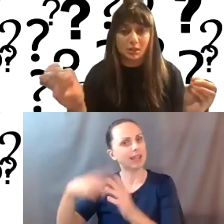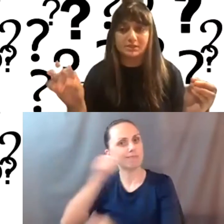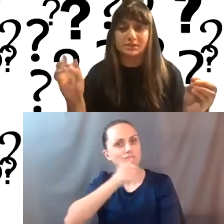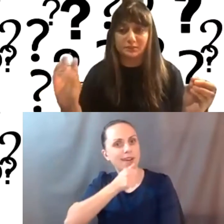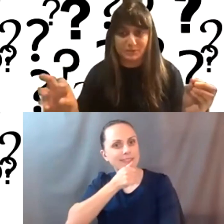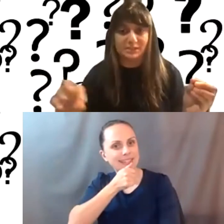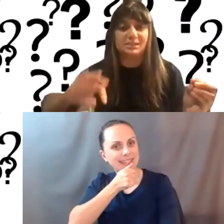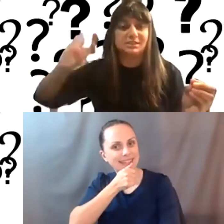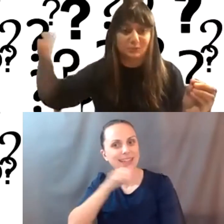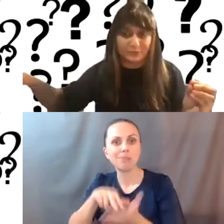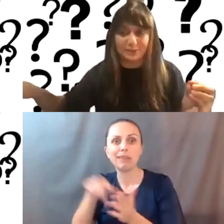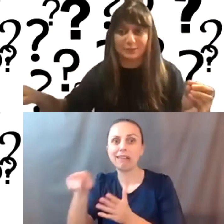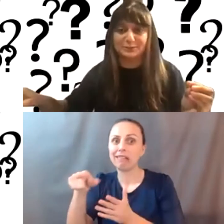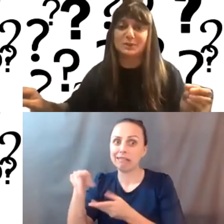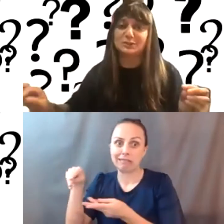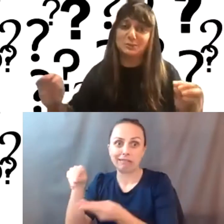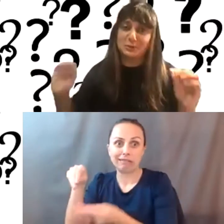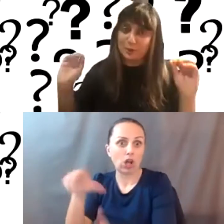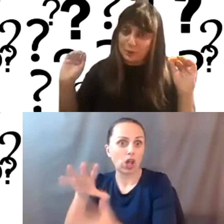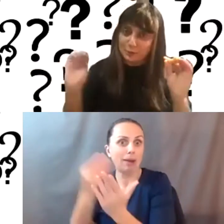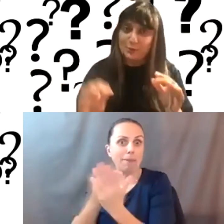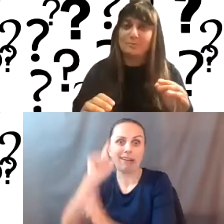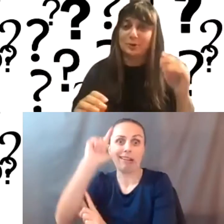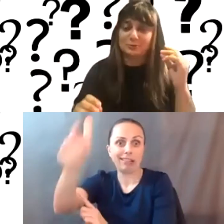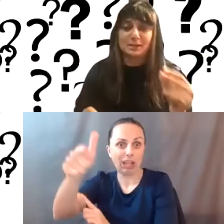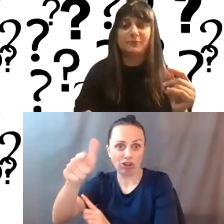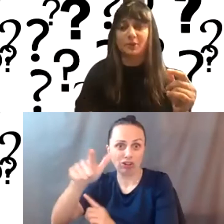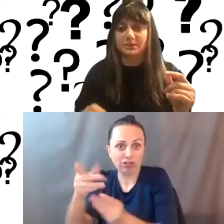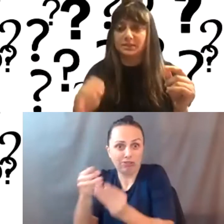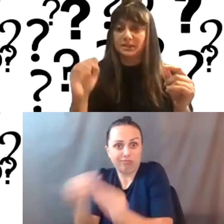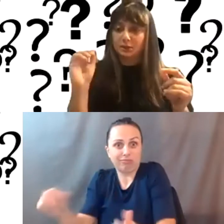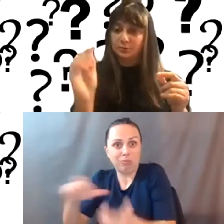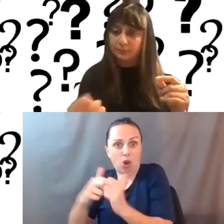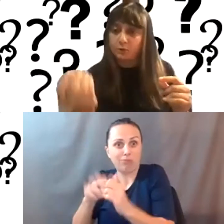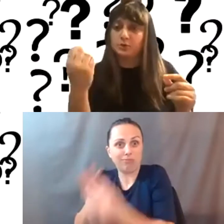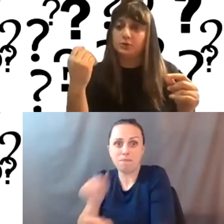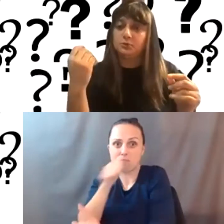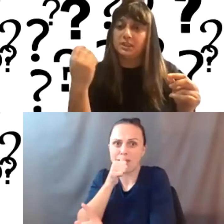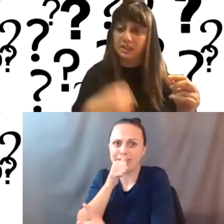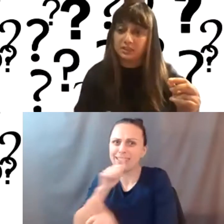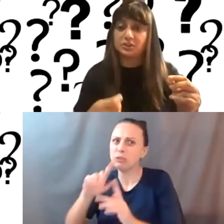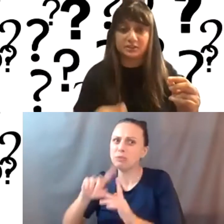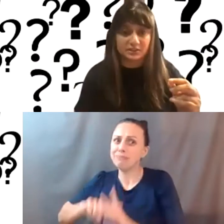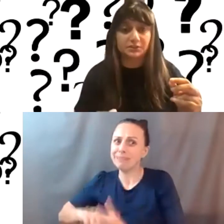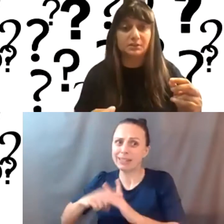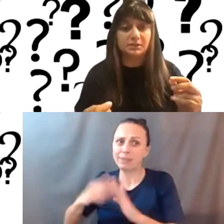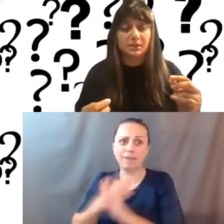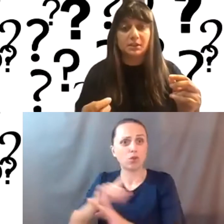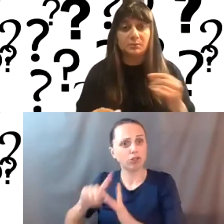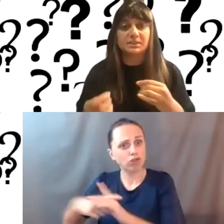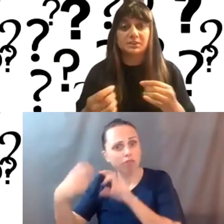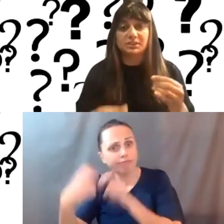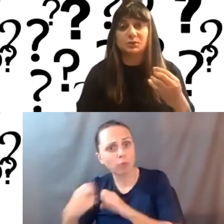them a lot of money to deal with it later. So I just want to throw up there right up front before you engage a consultant,